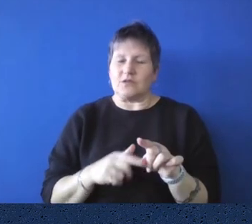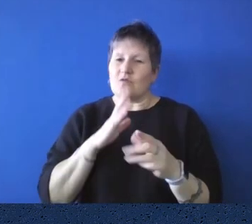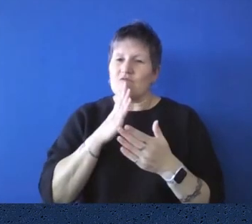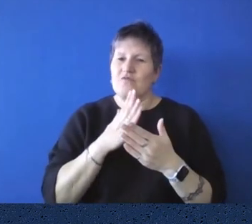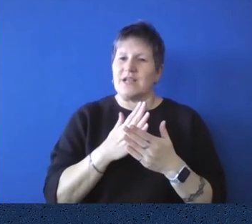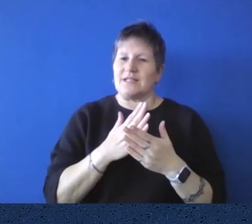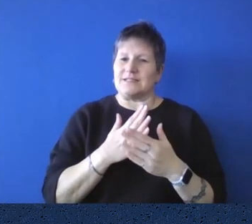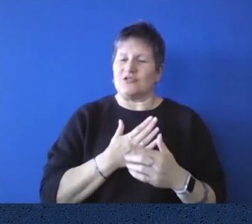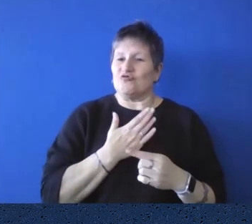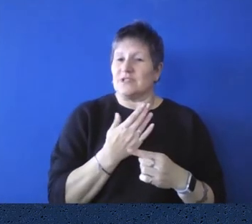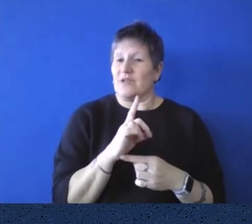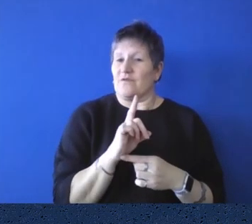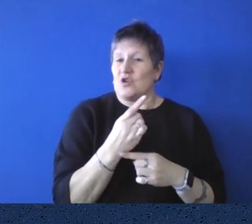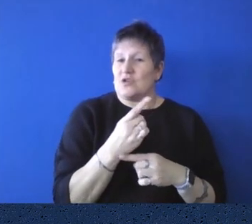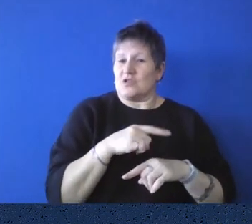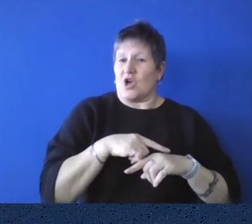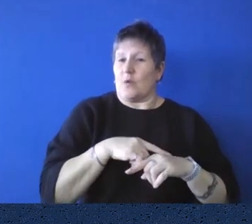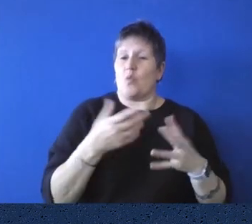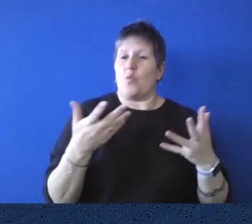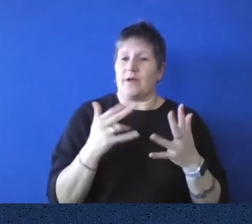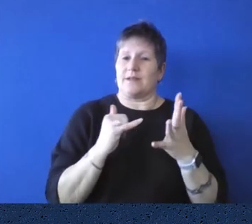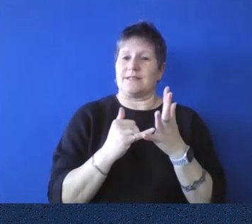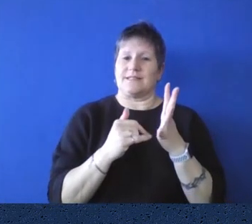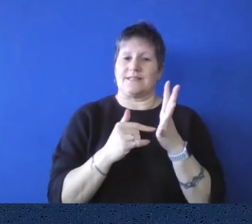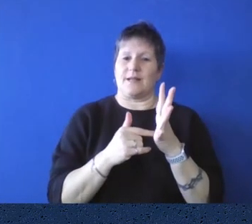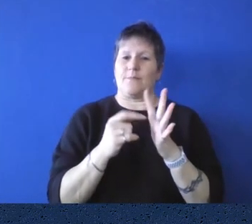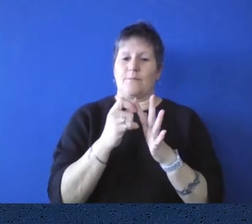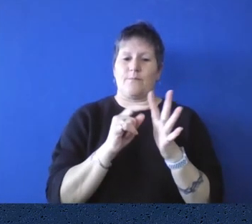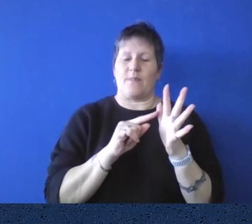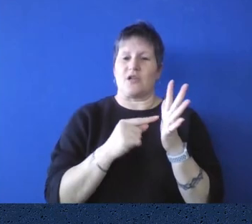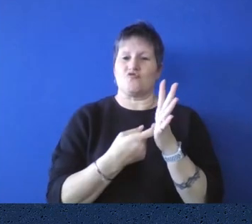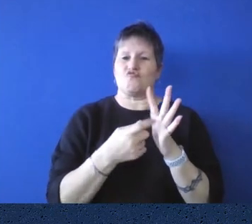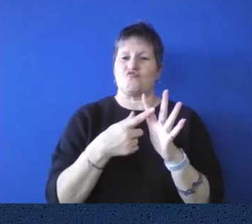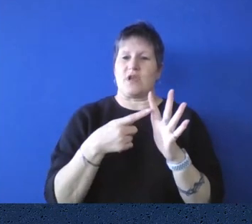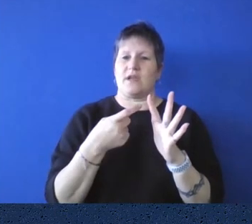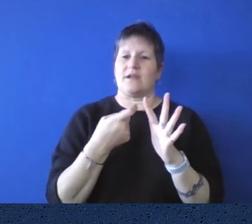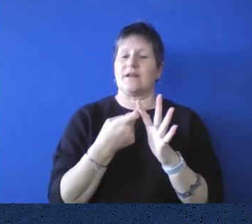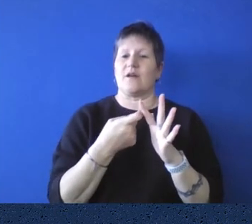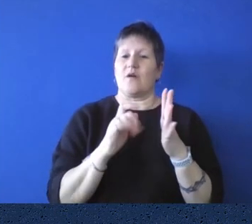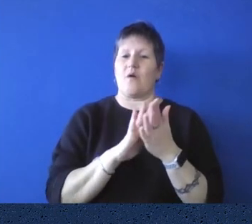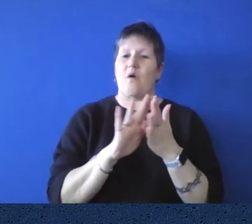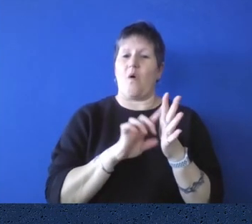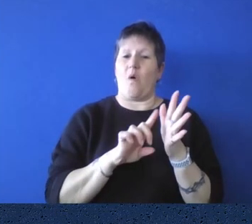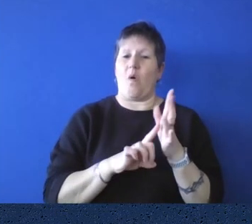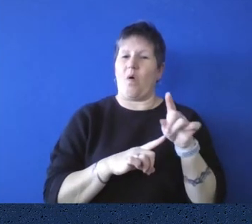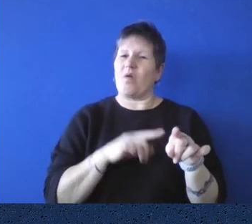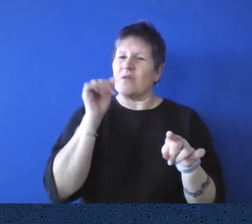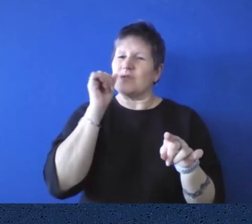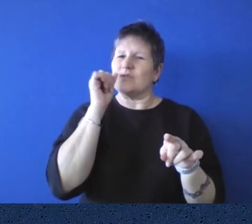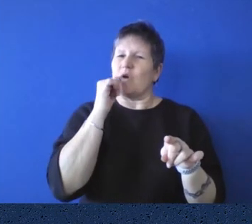St. Patrick's Hall which is now where, near where the, in Bourke Street which is now near where the Law